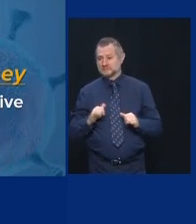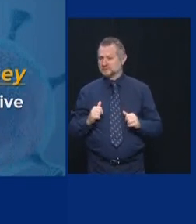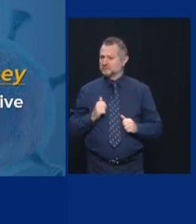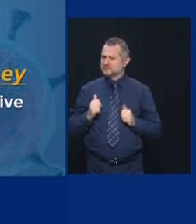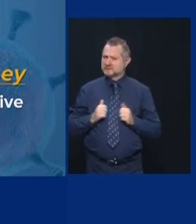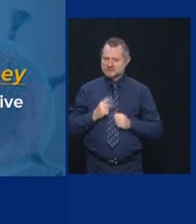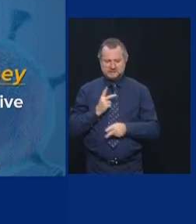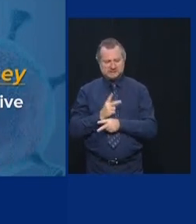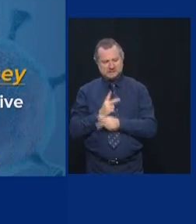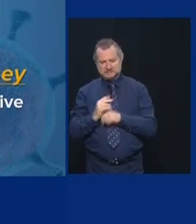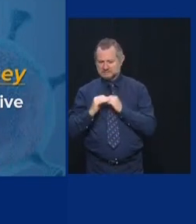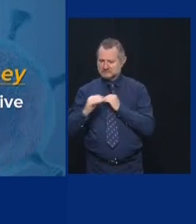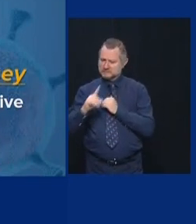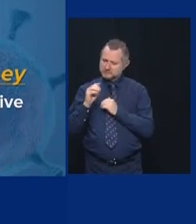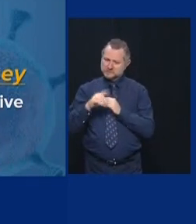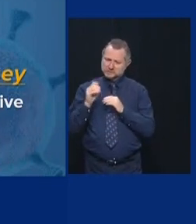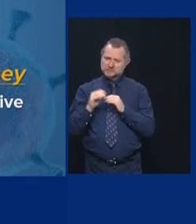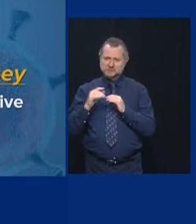Keep the bar high.